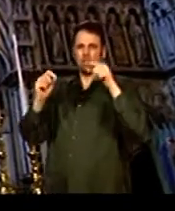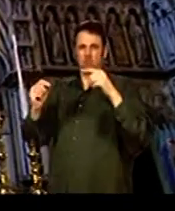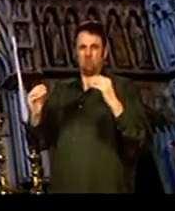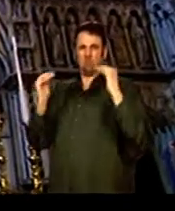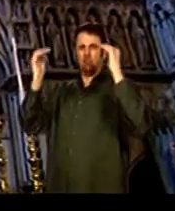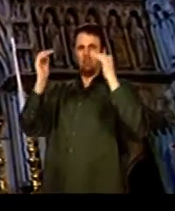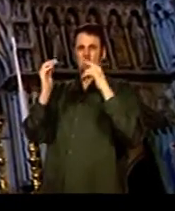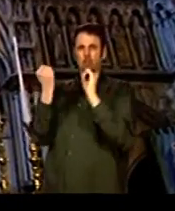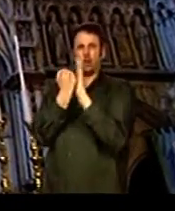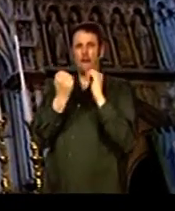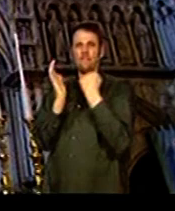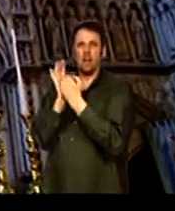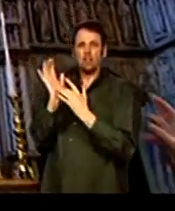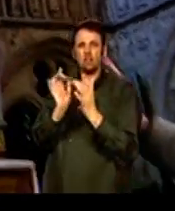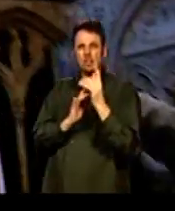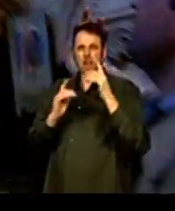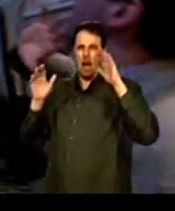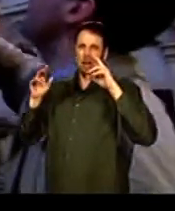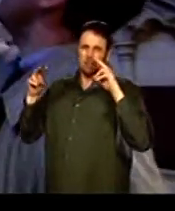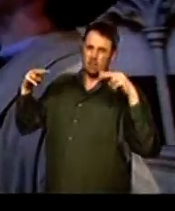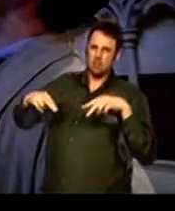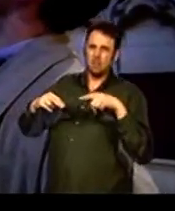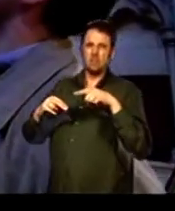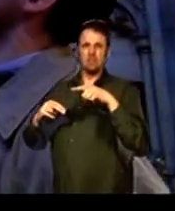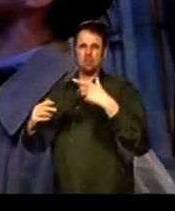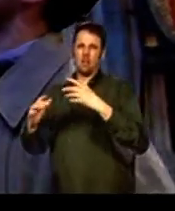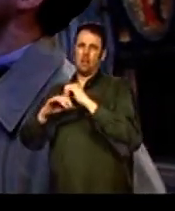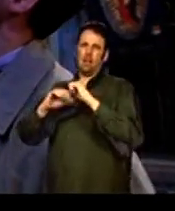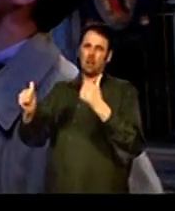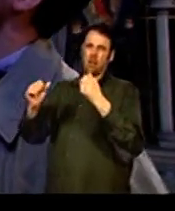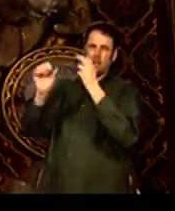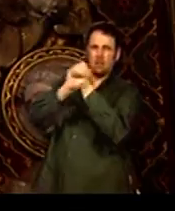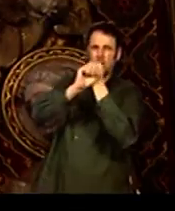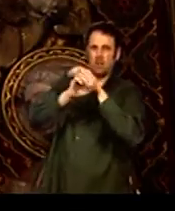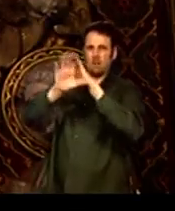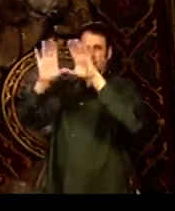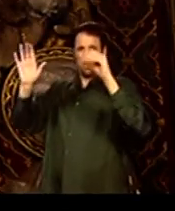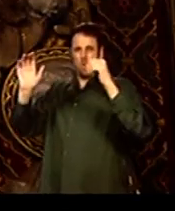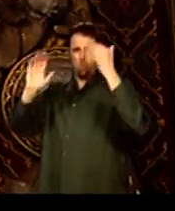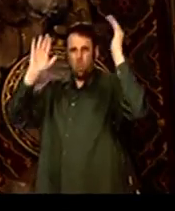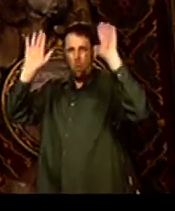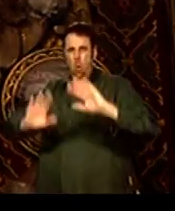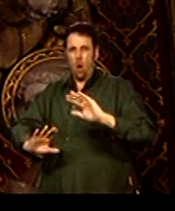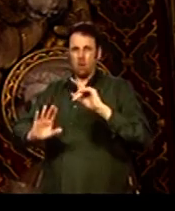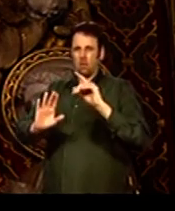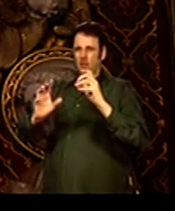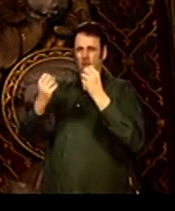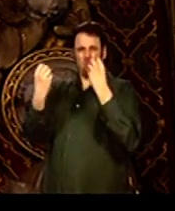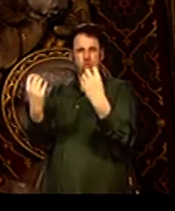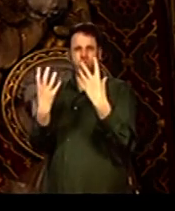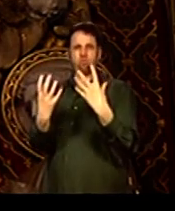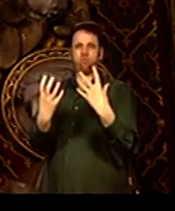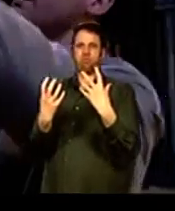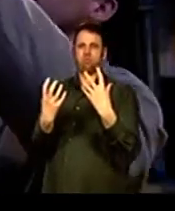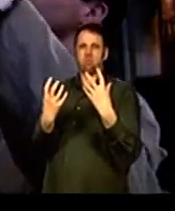marvellous candlesticks. And rising above it, beyond, is the crucifixion of Christ with sensing angels